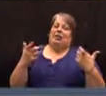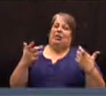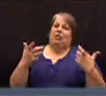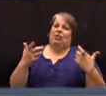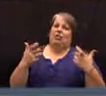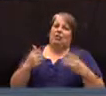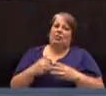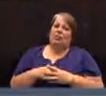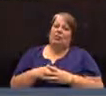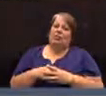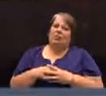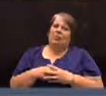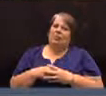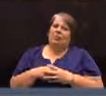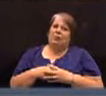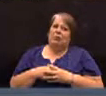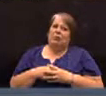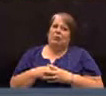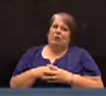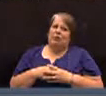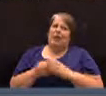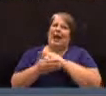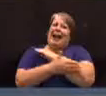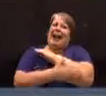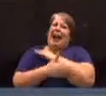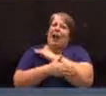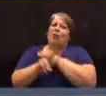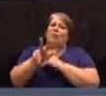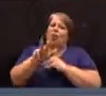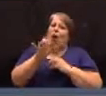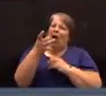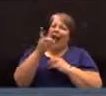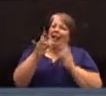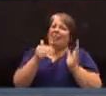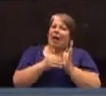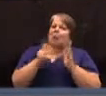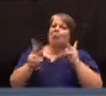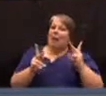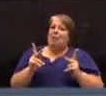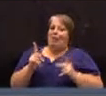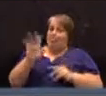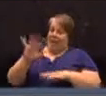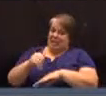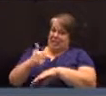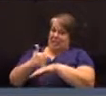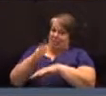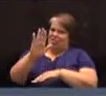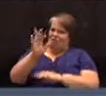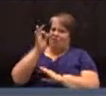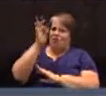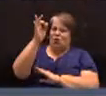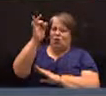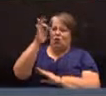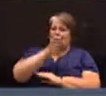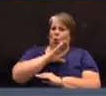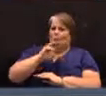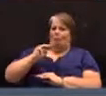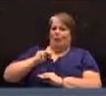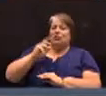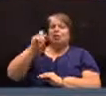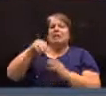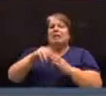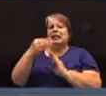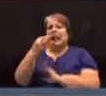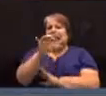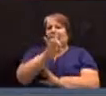It's a county of 318,000 people. They actually established their futures commission in